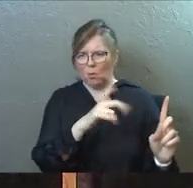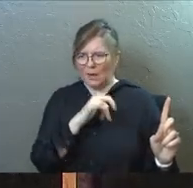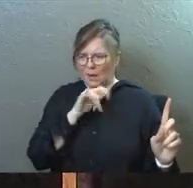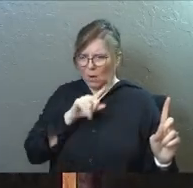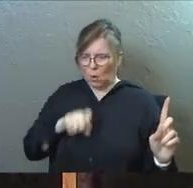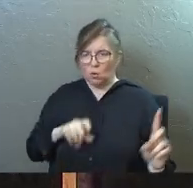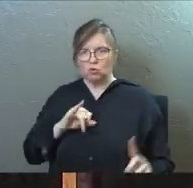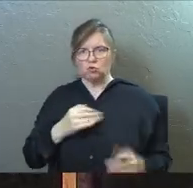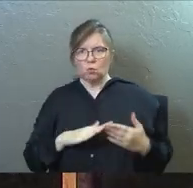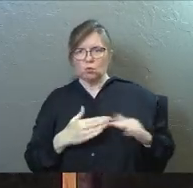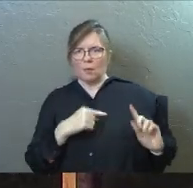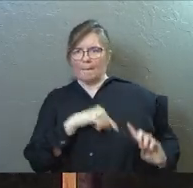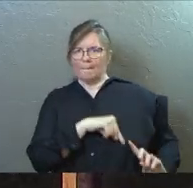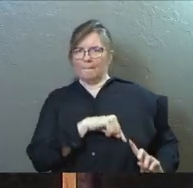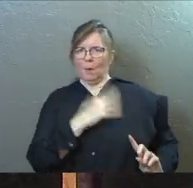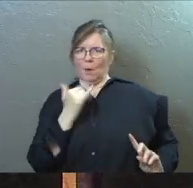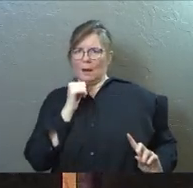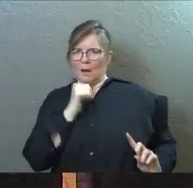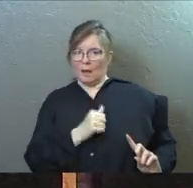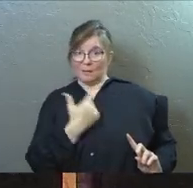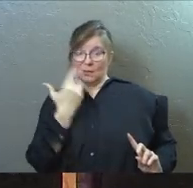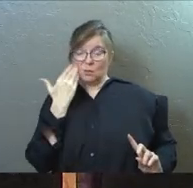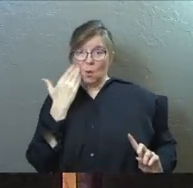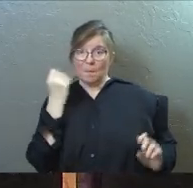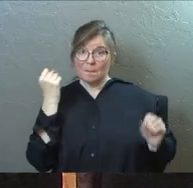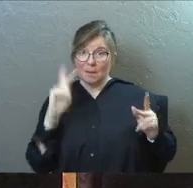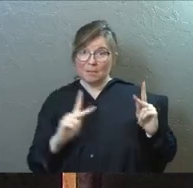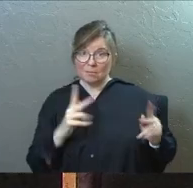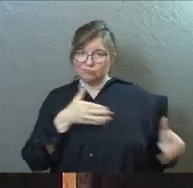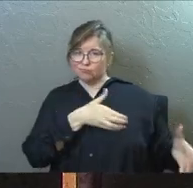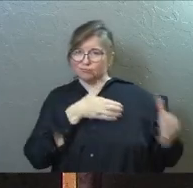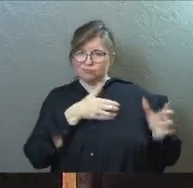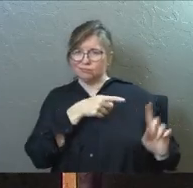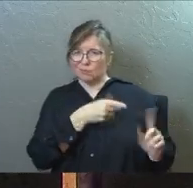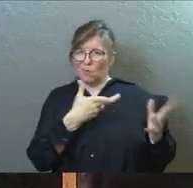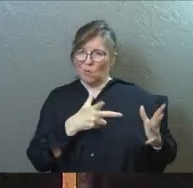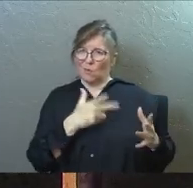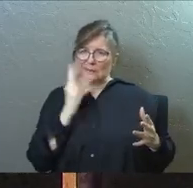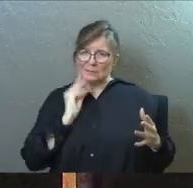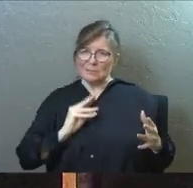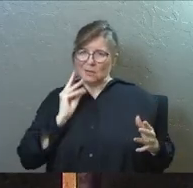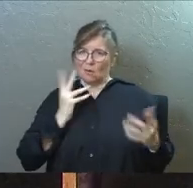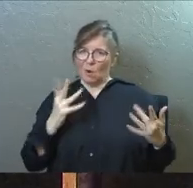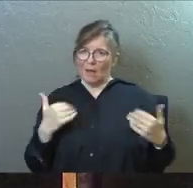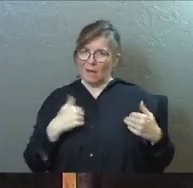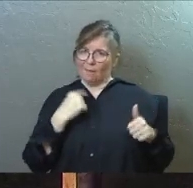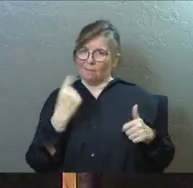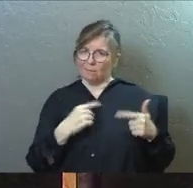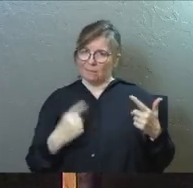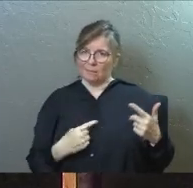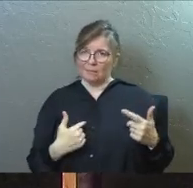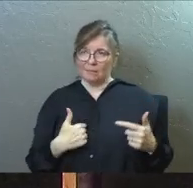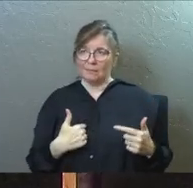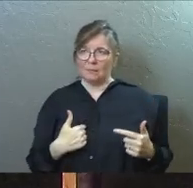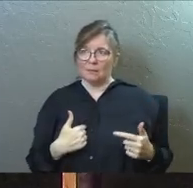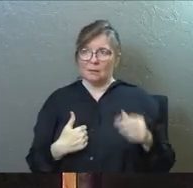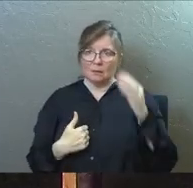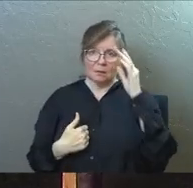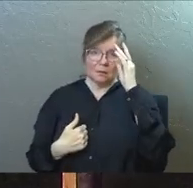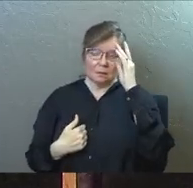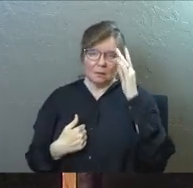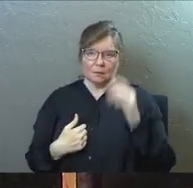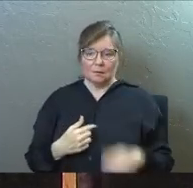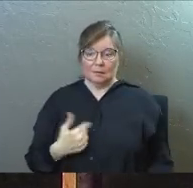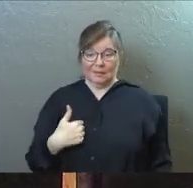needs help. Let's say he's willing to admit the fact that he needs help. I'm not, as a smart guy, going to Tarsus up north for